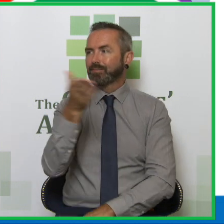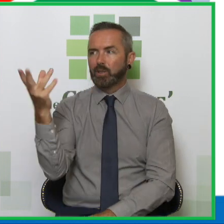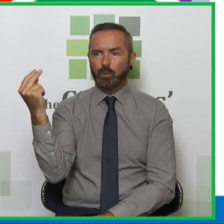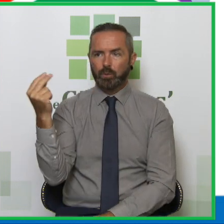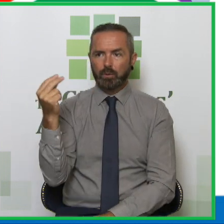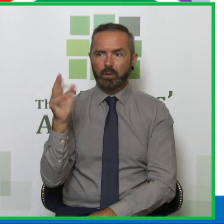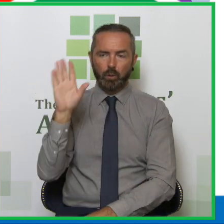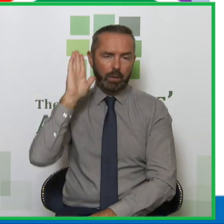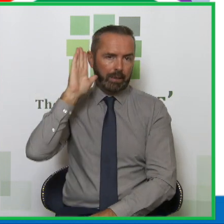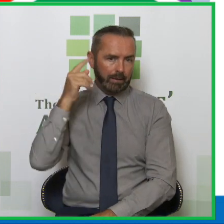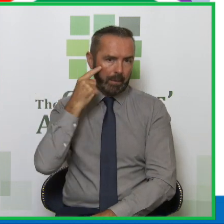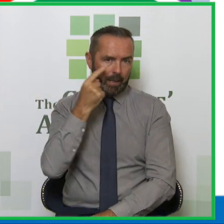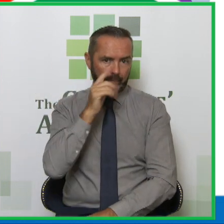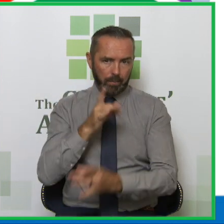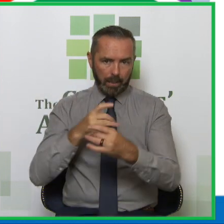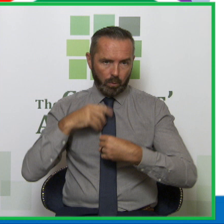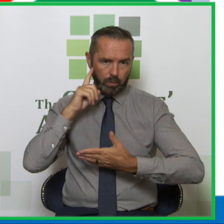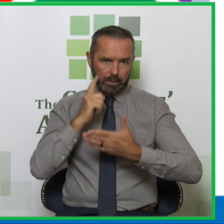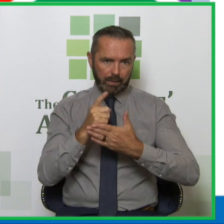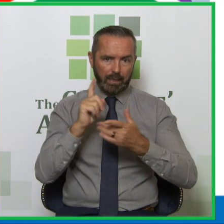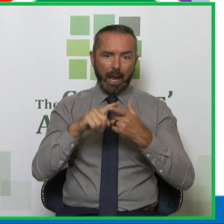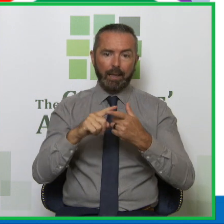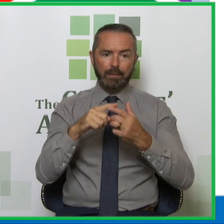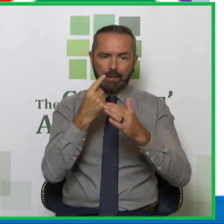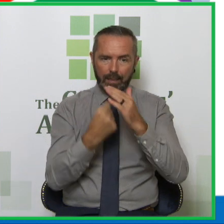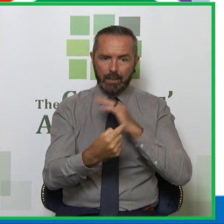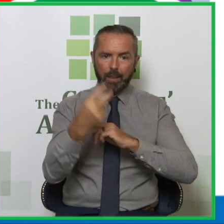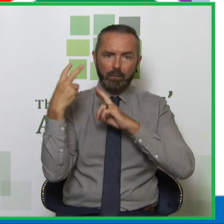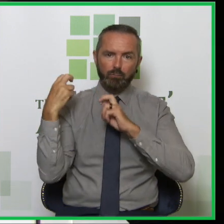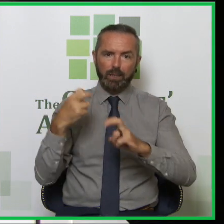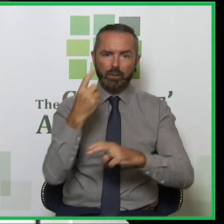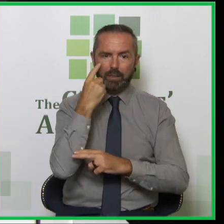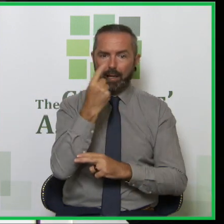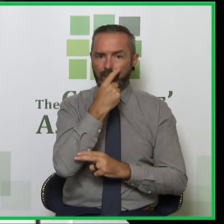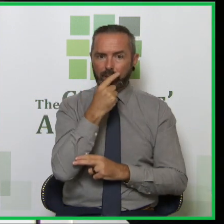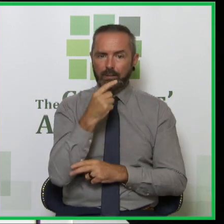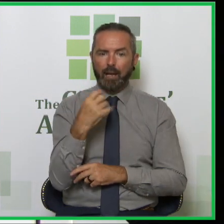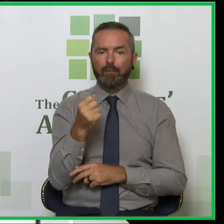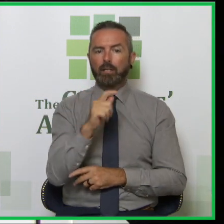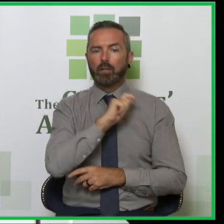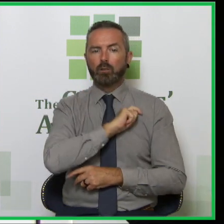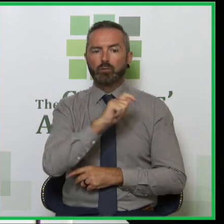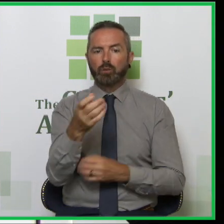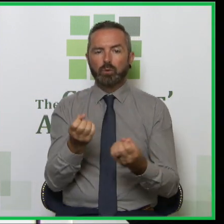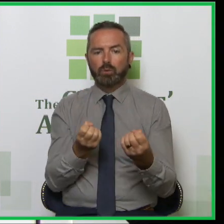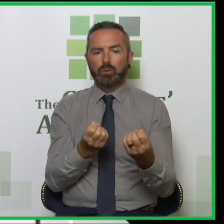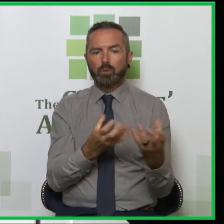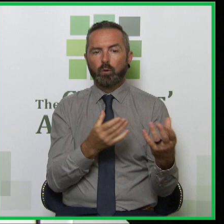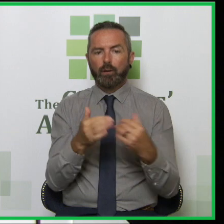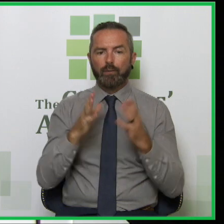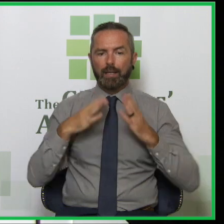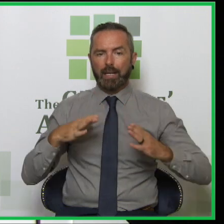Make your own decisions. And independent research evidence. And this is a true story of a lady, I'll call her Patricia,